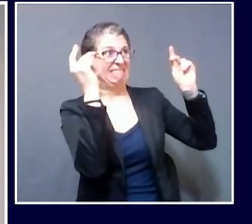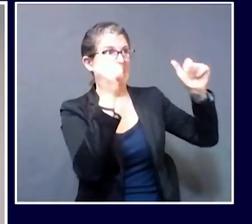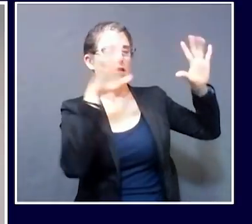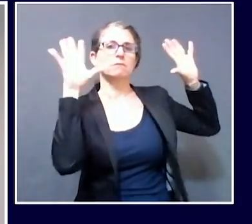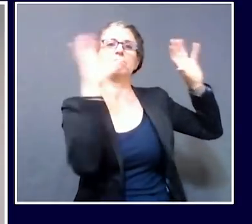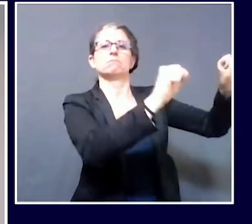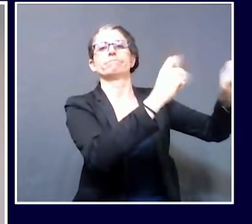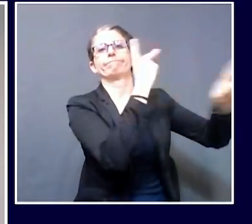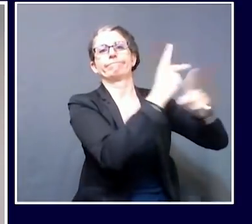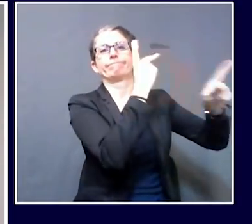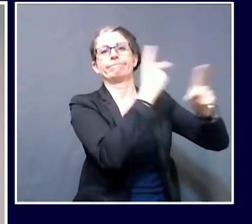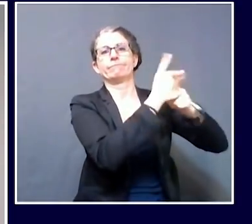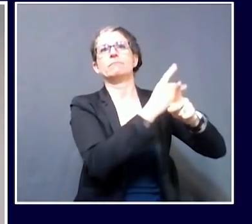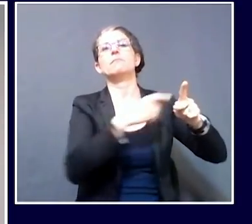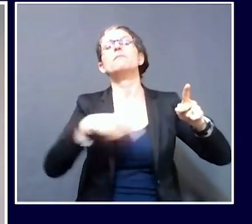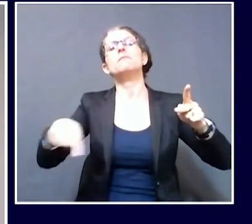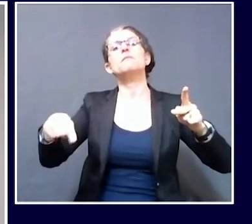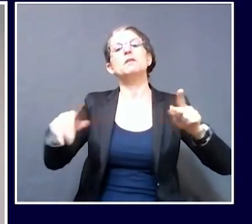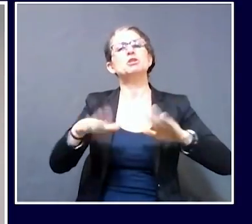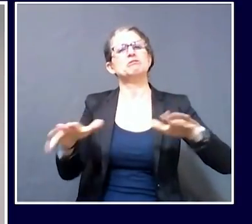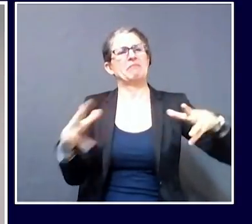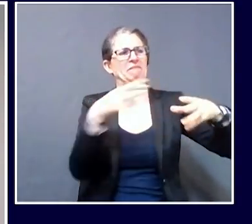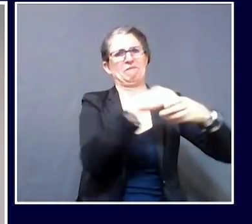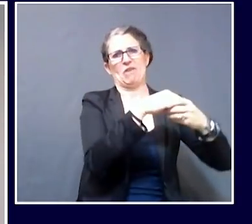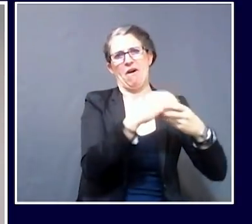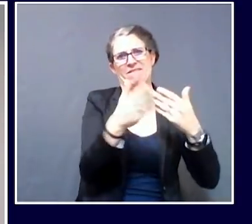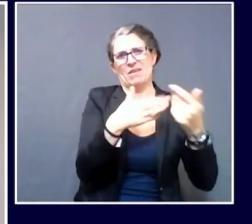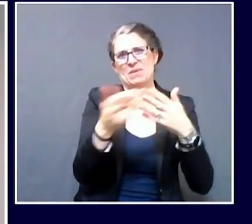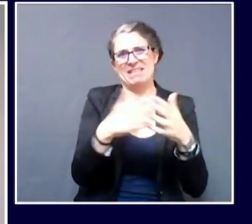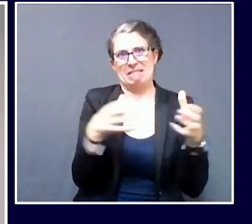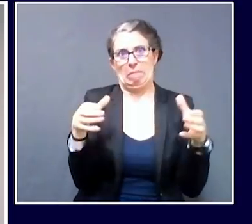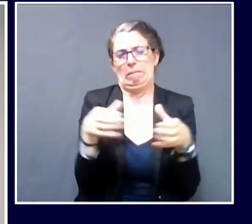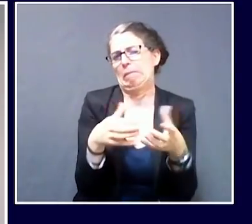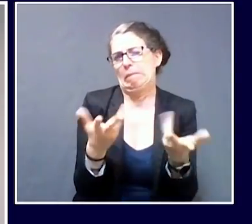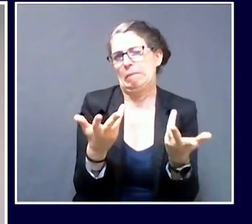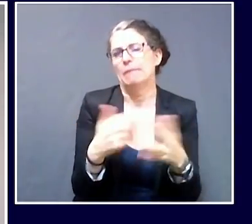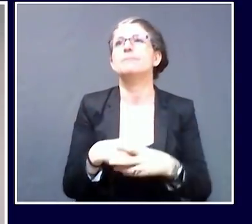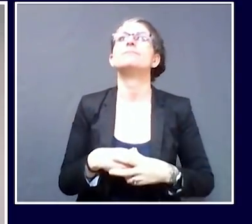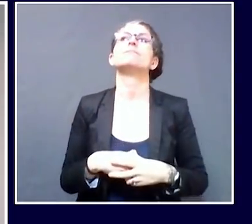Thank you. And Commissioner Johnson, did you want to weigh in on that or?